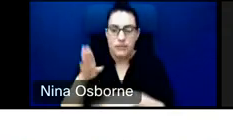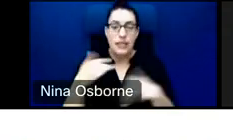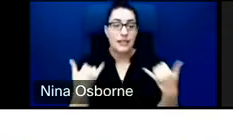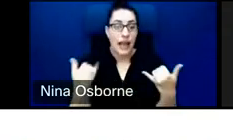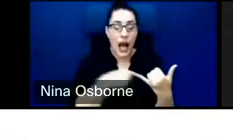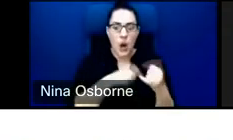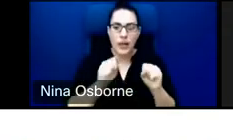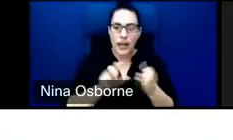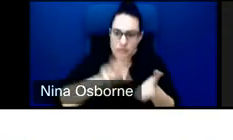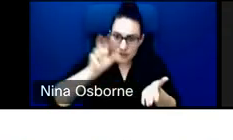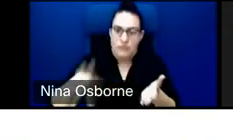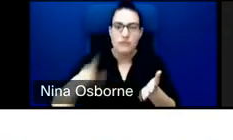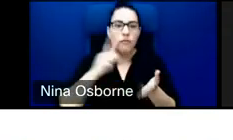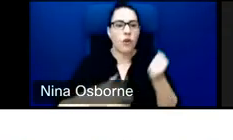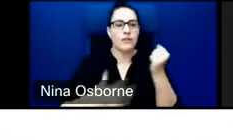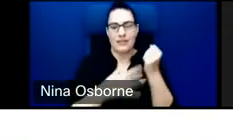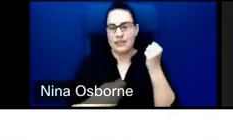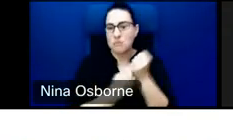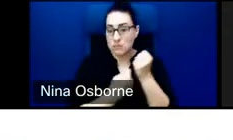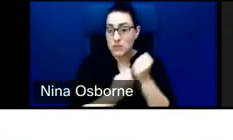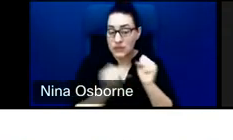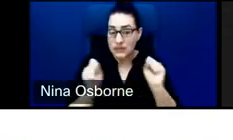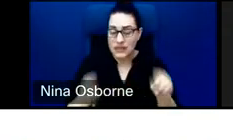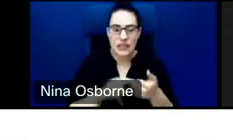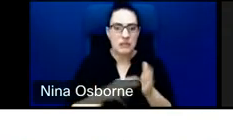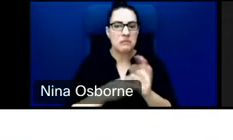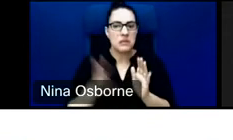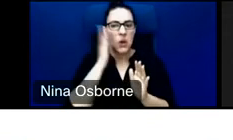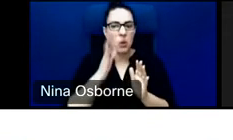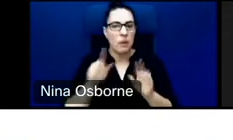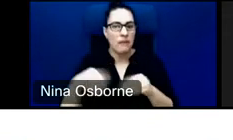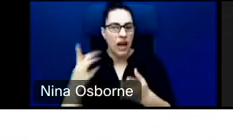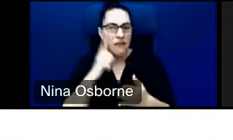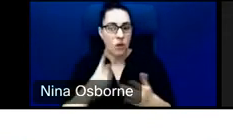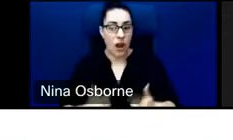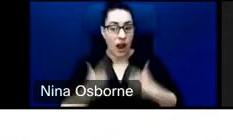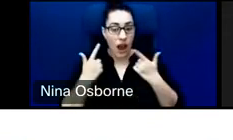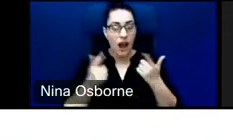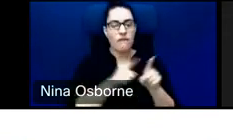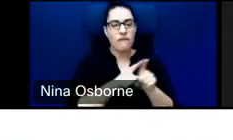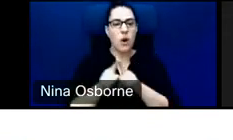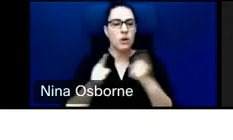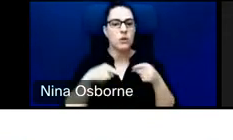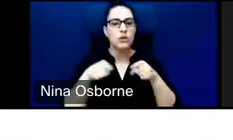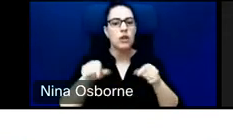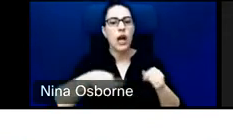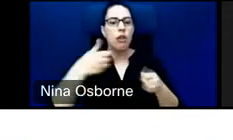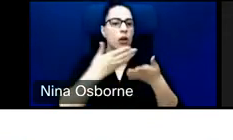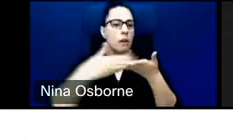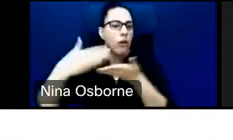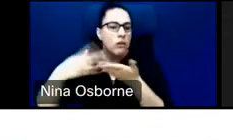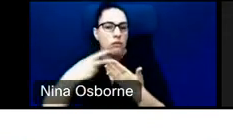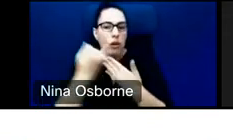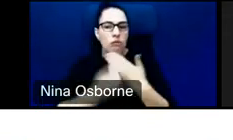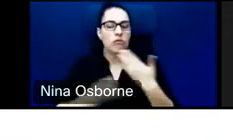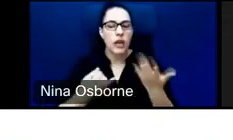provided fairly early on in the project's life or throughout the project or at another stage in the project's life to ensure either its commercial